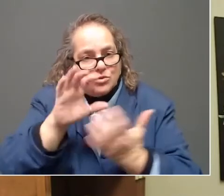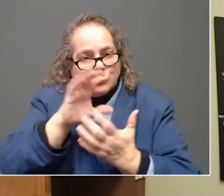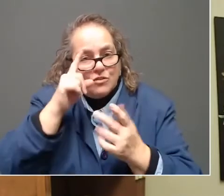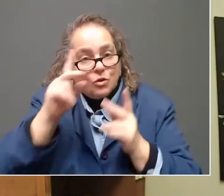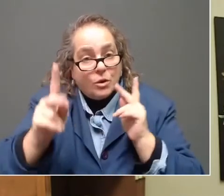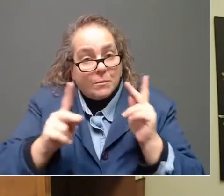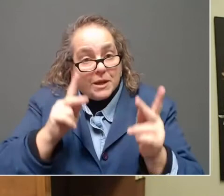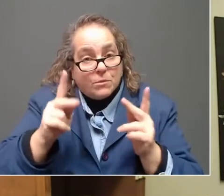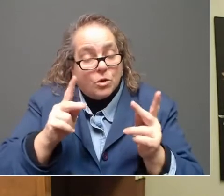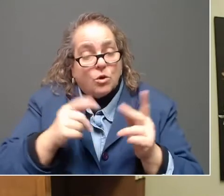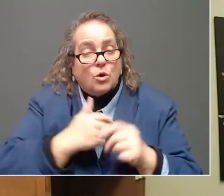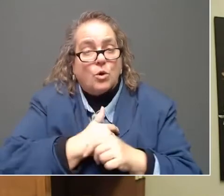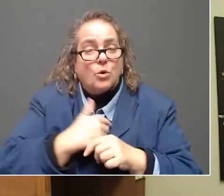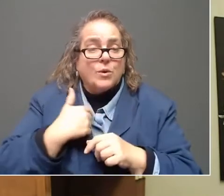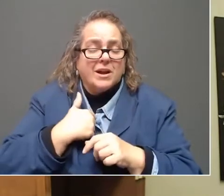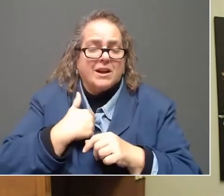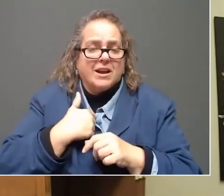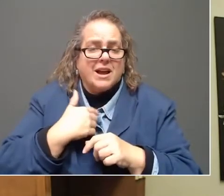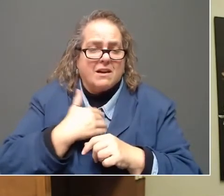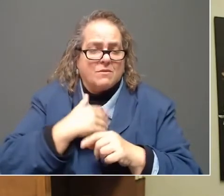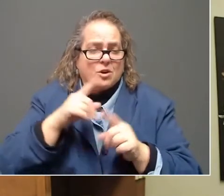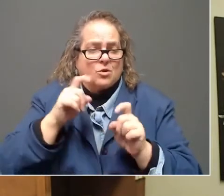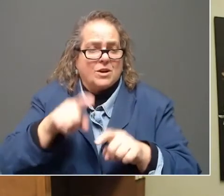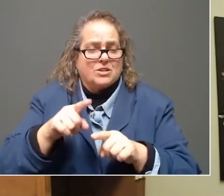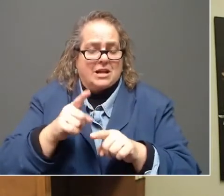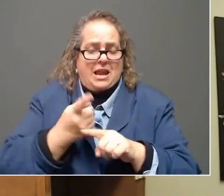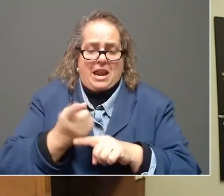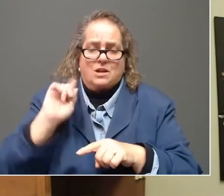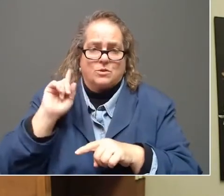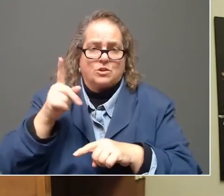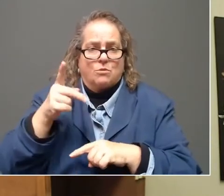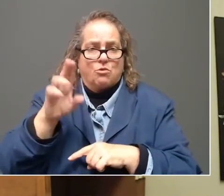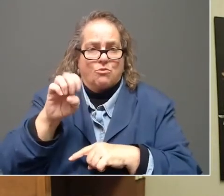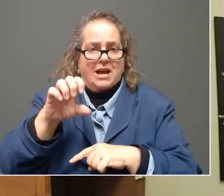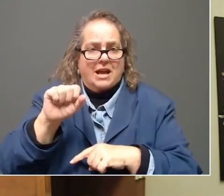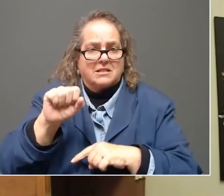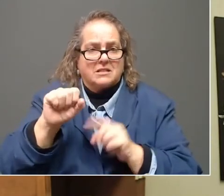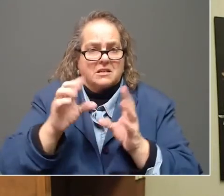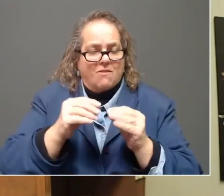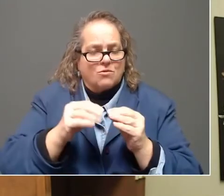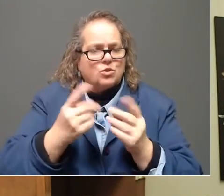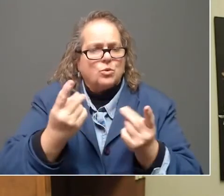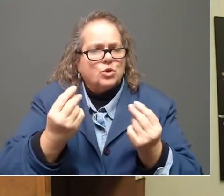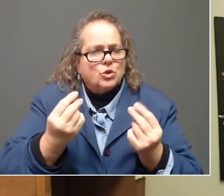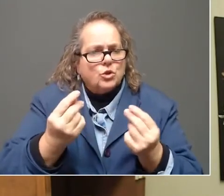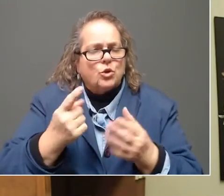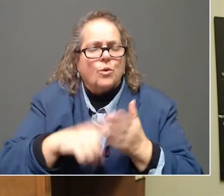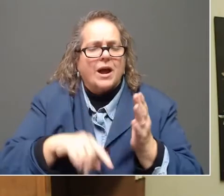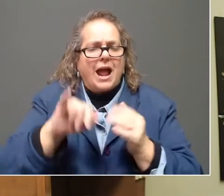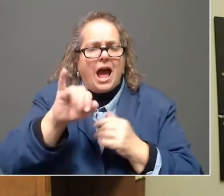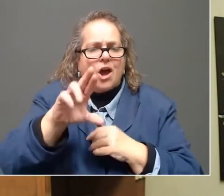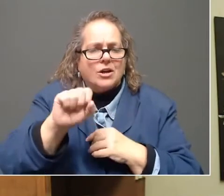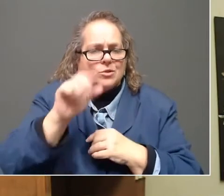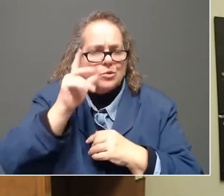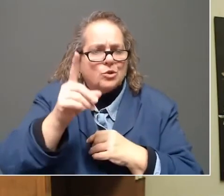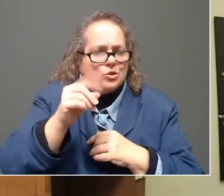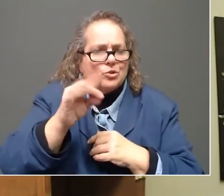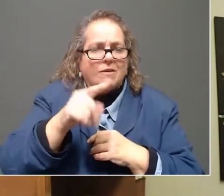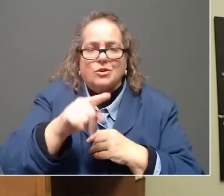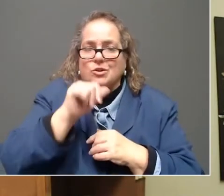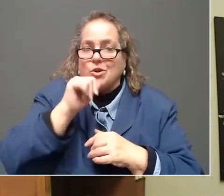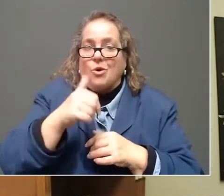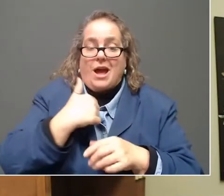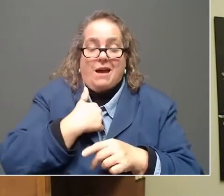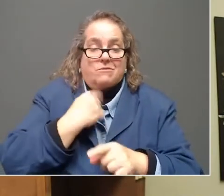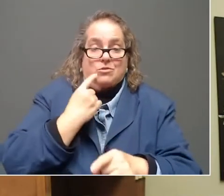We got a question at last week's press conference about what to do. What is the IRS going to do if you don't have a corrected 1099?